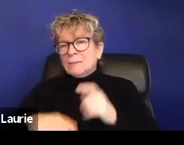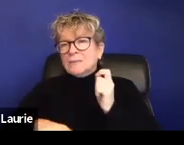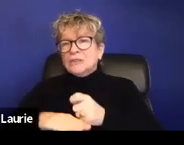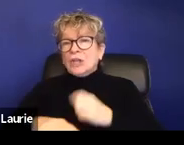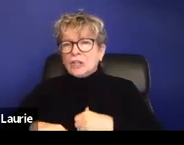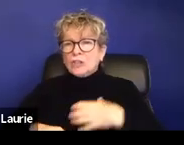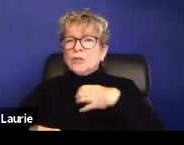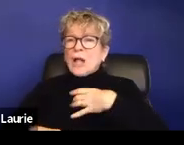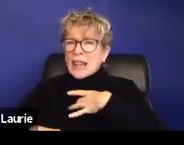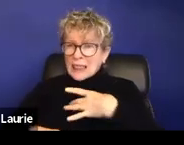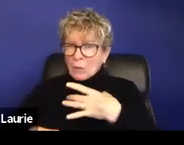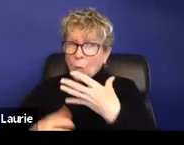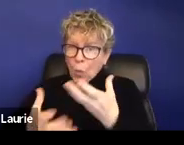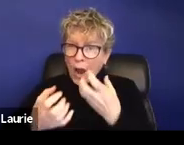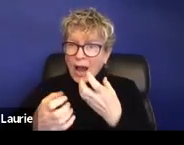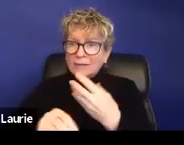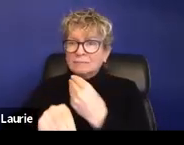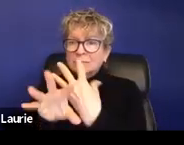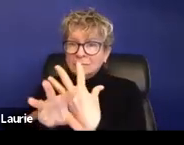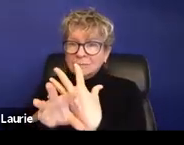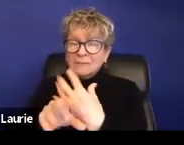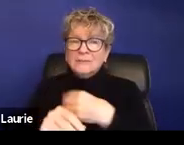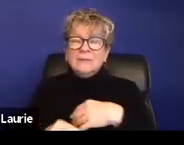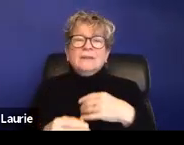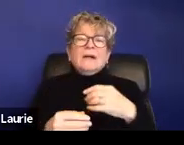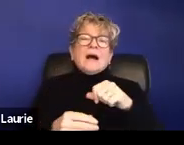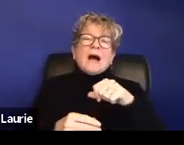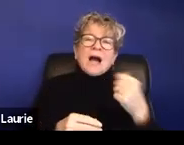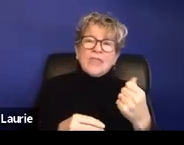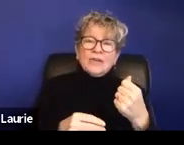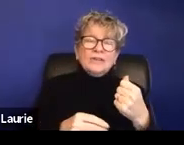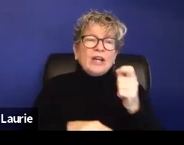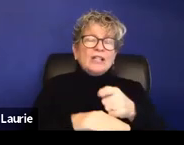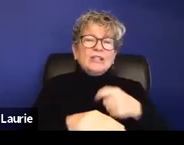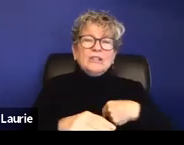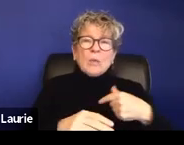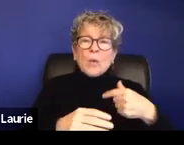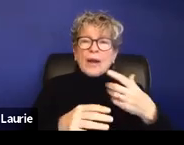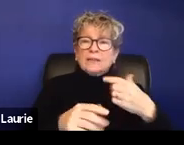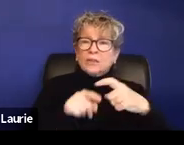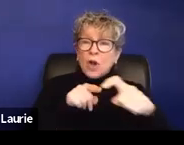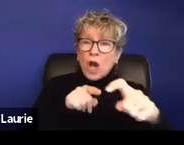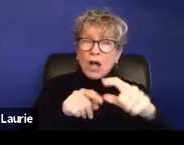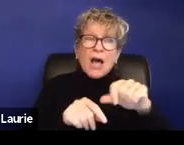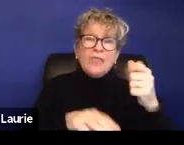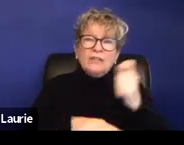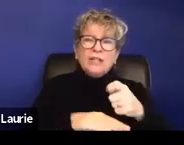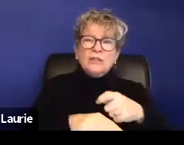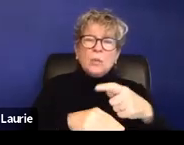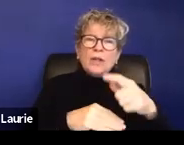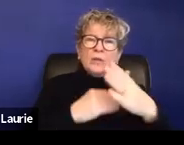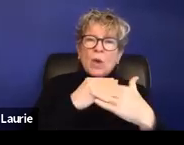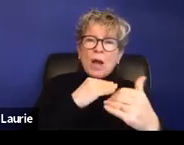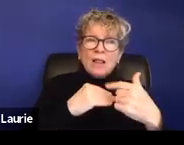having other judges who want us to call in. We have other judges who want to call us. I've had some judges who want us to just come into court.